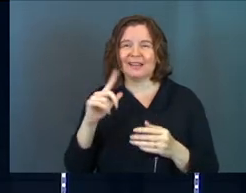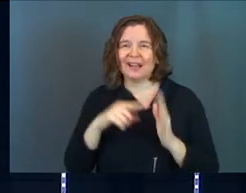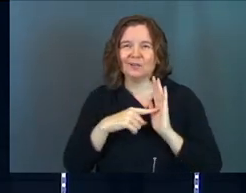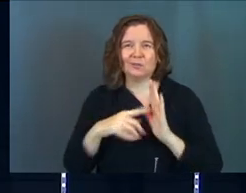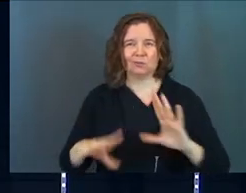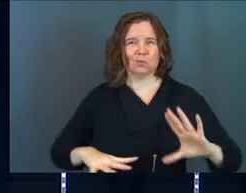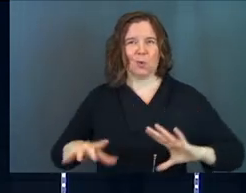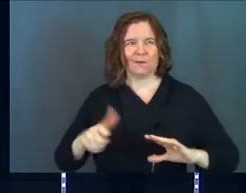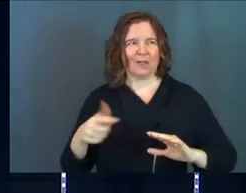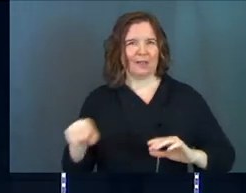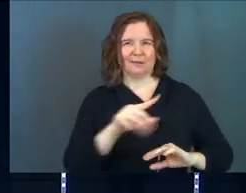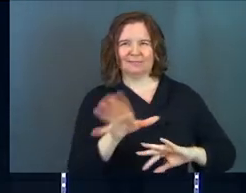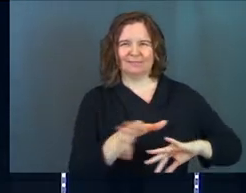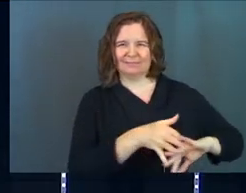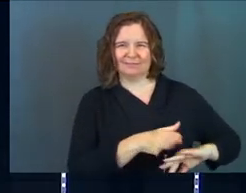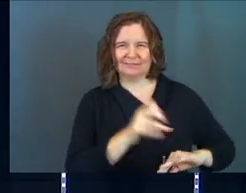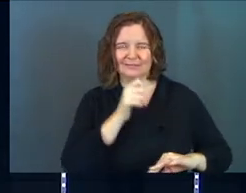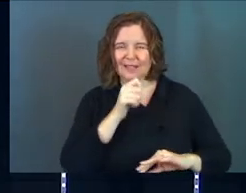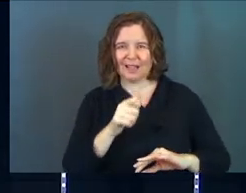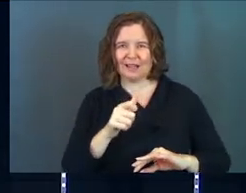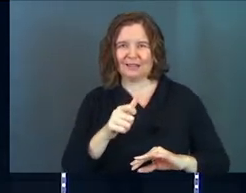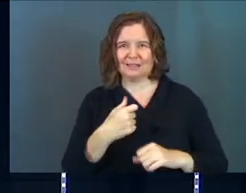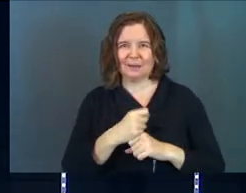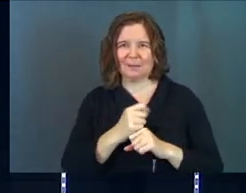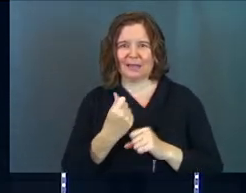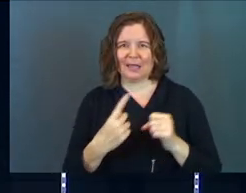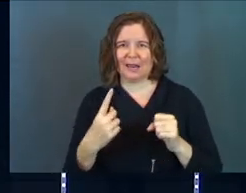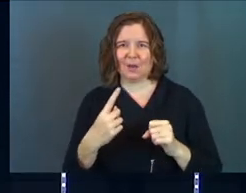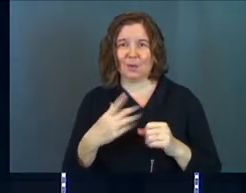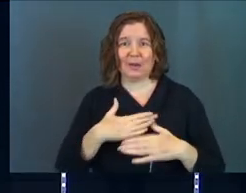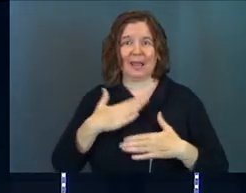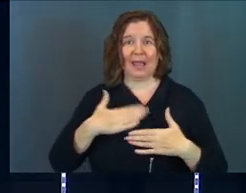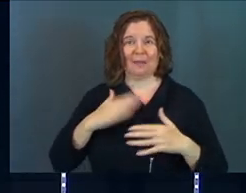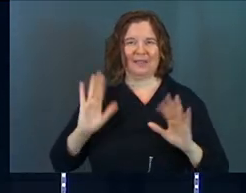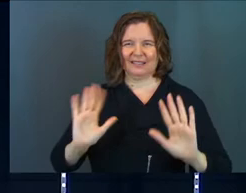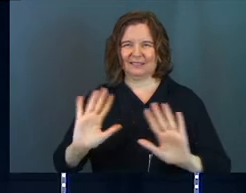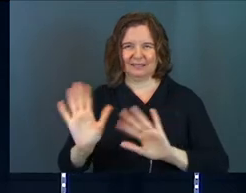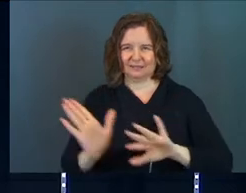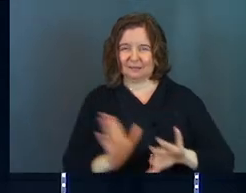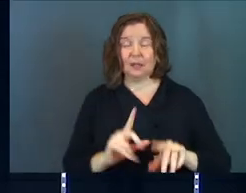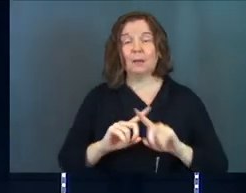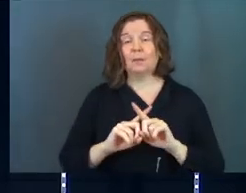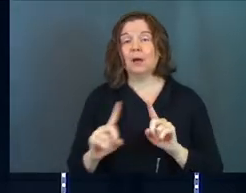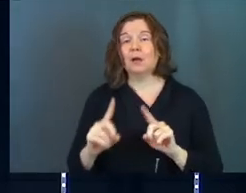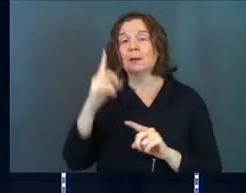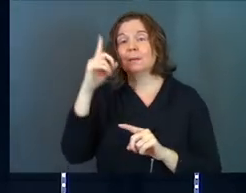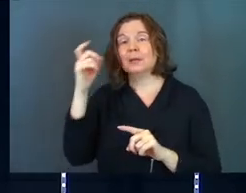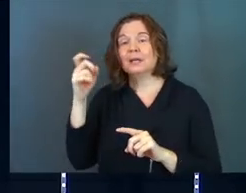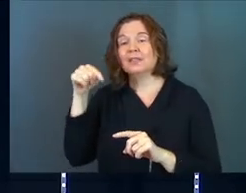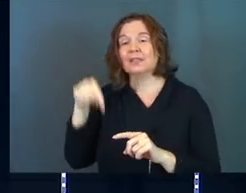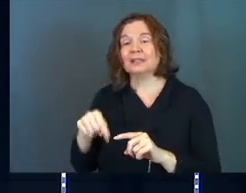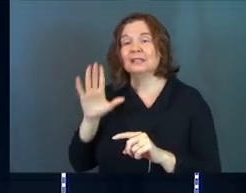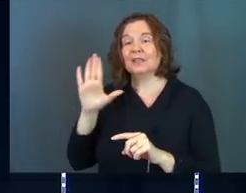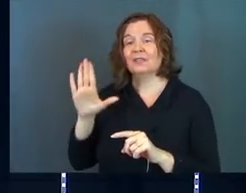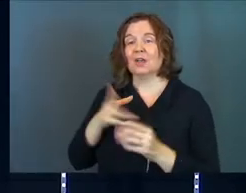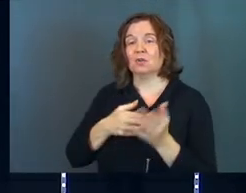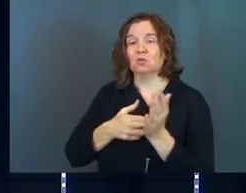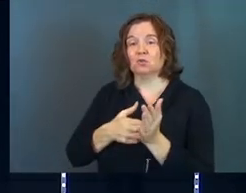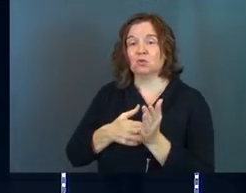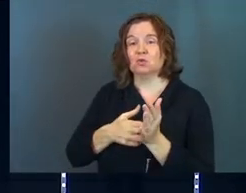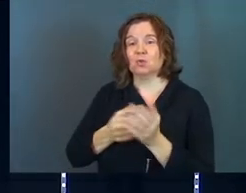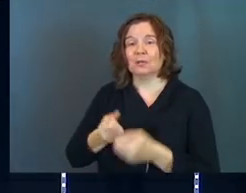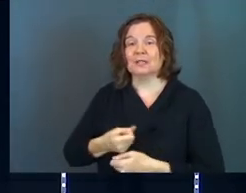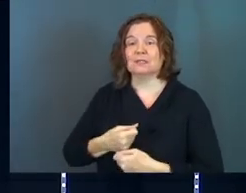not to show off to anybody else, not to make anybody else happy, nothing like that, but because this is their true,